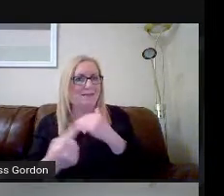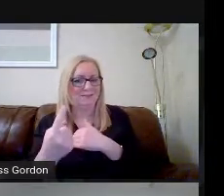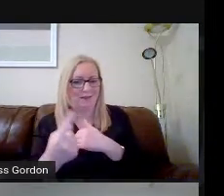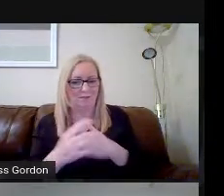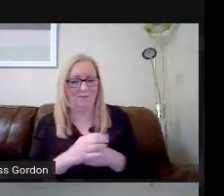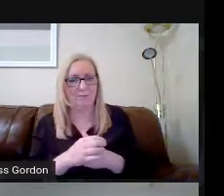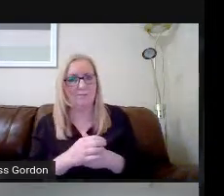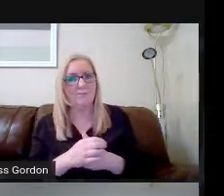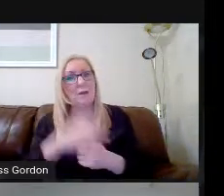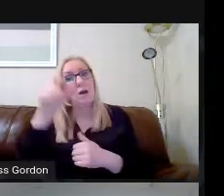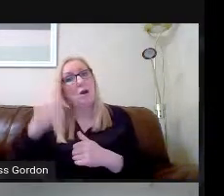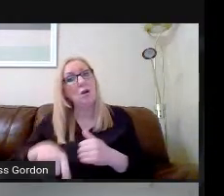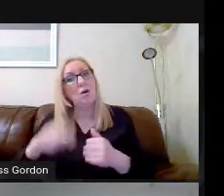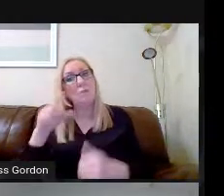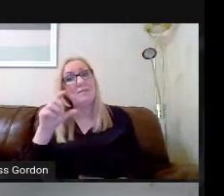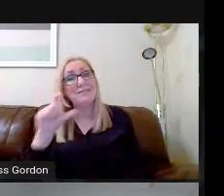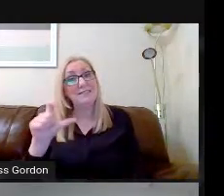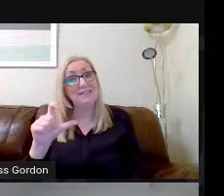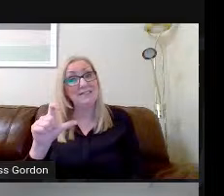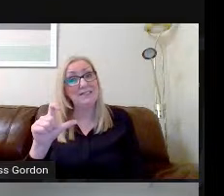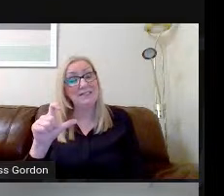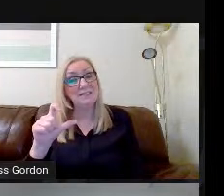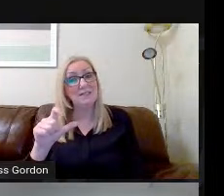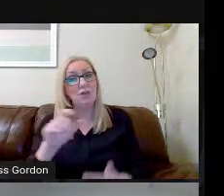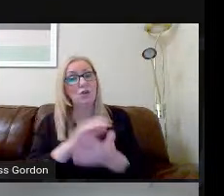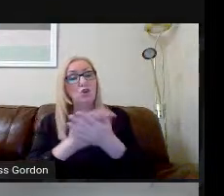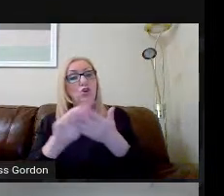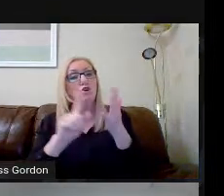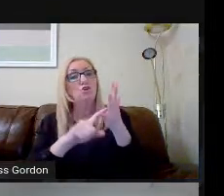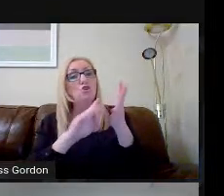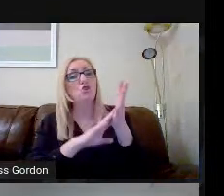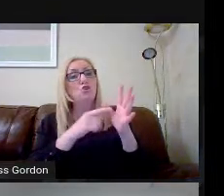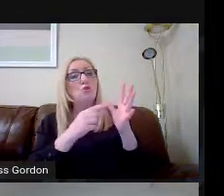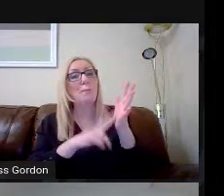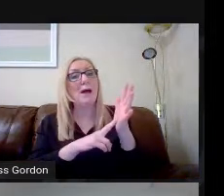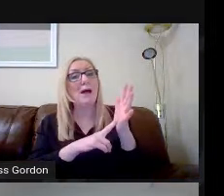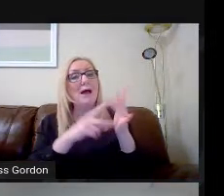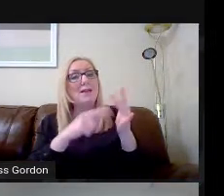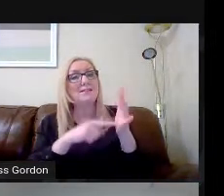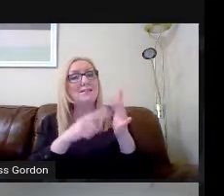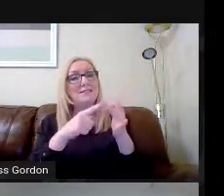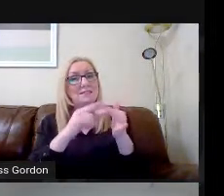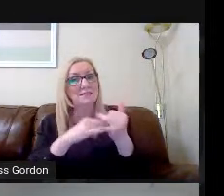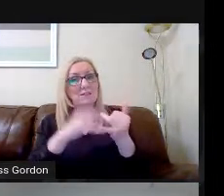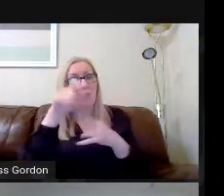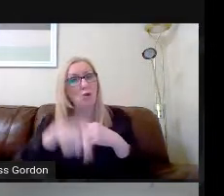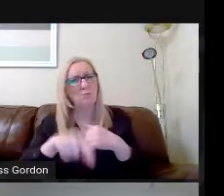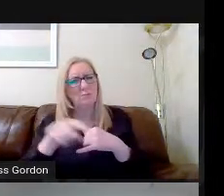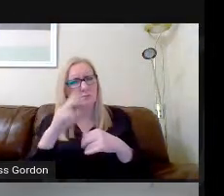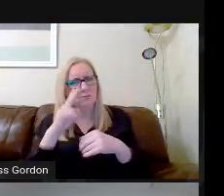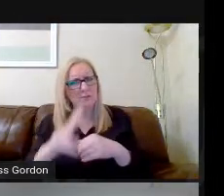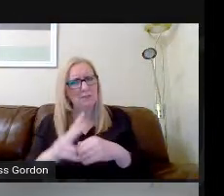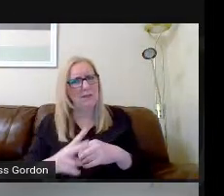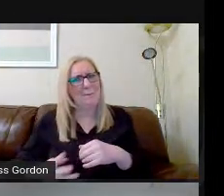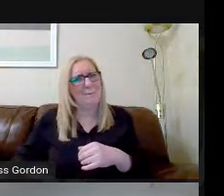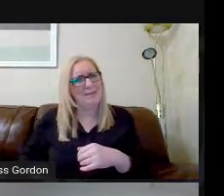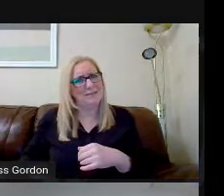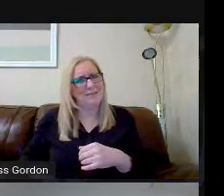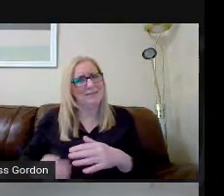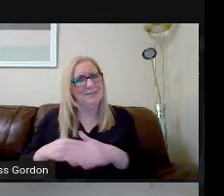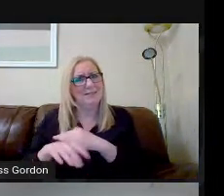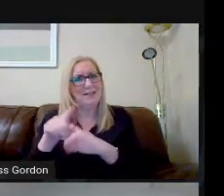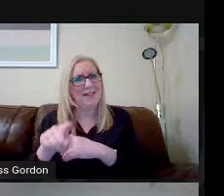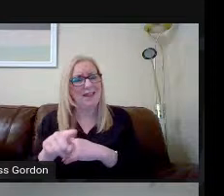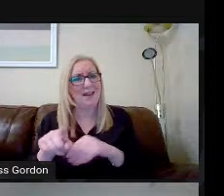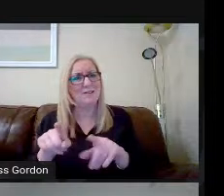Column C is the humanities column. And you'll notice that business is features in there.